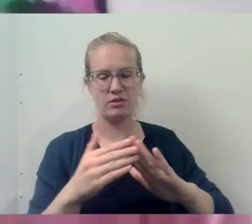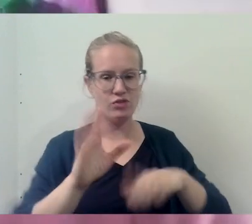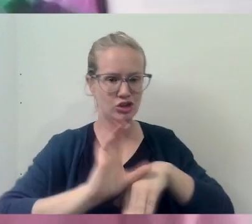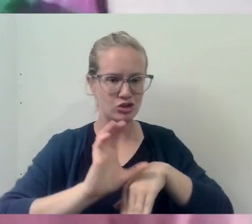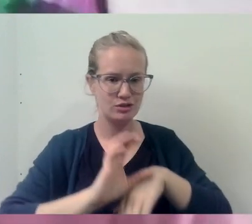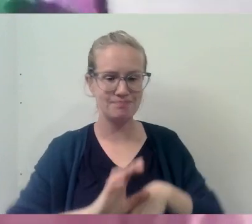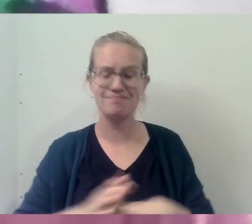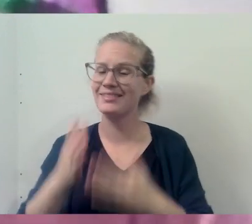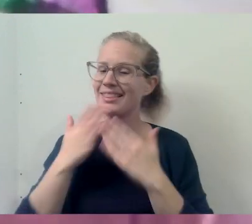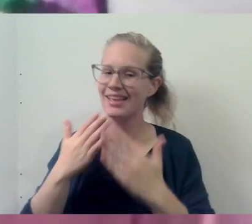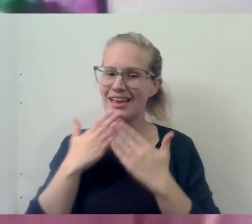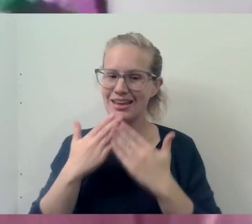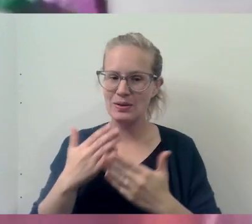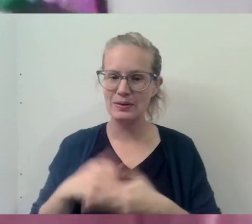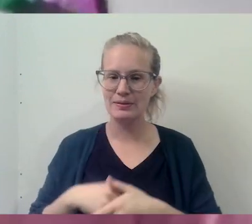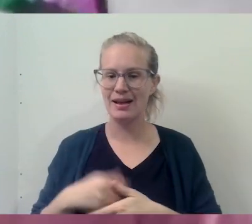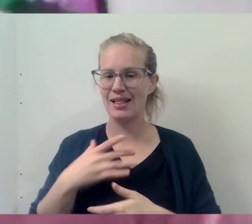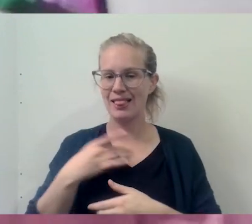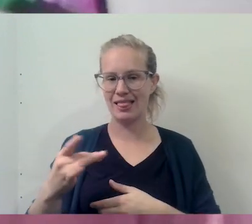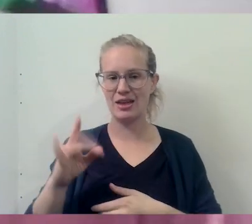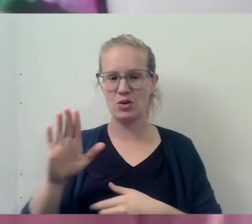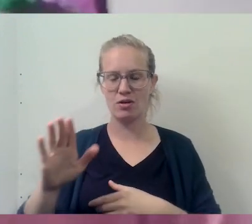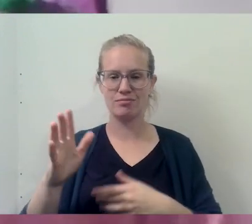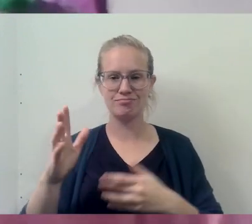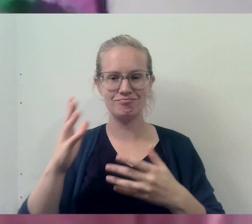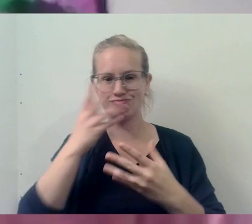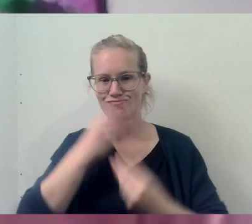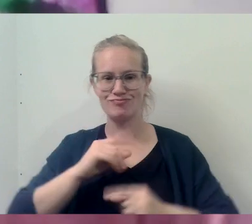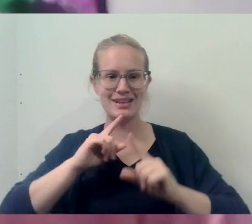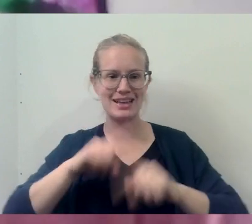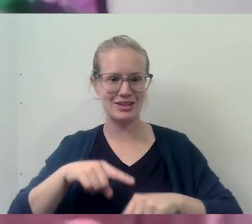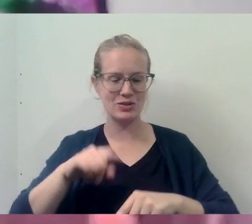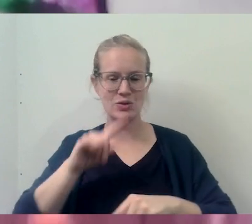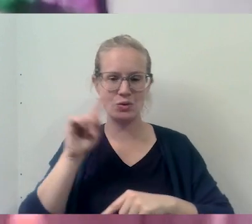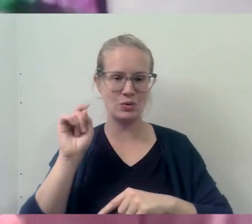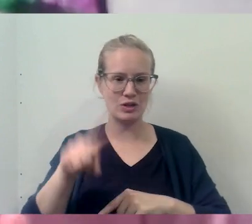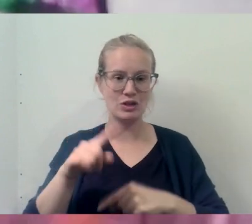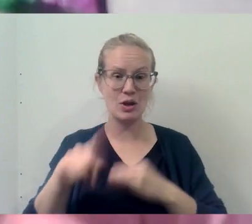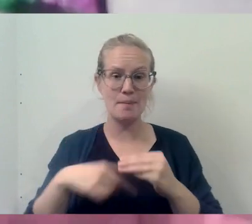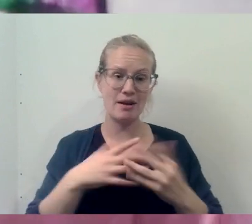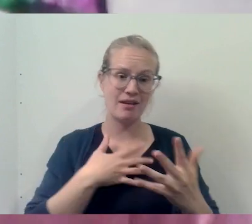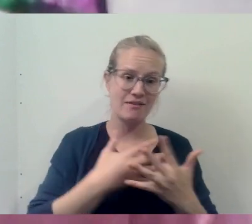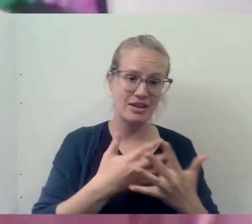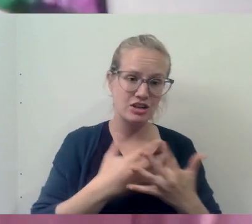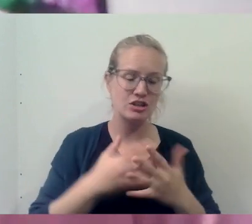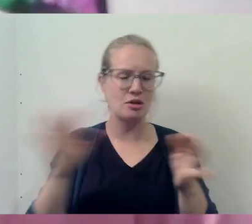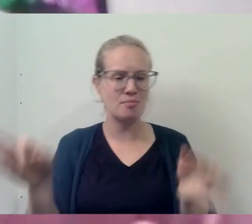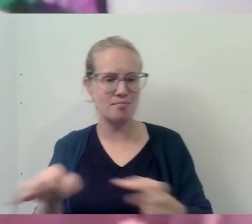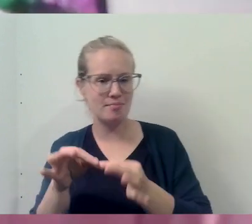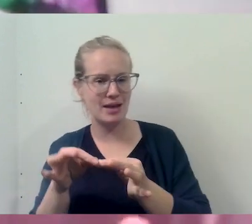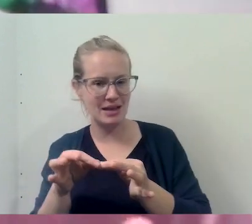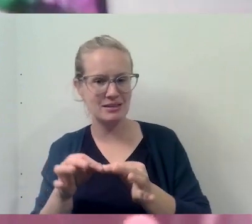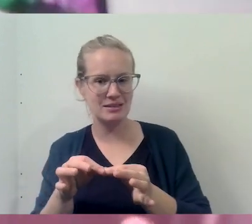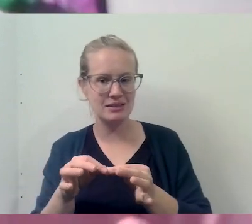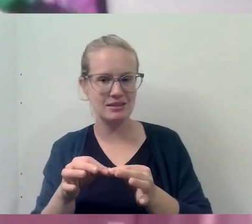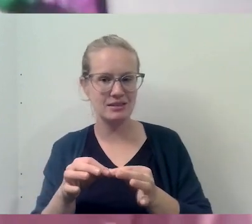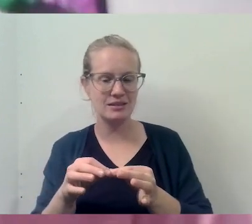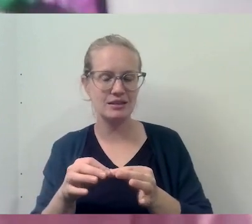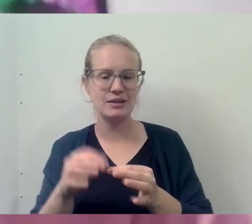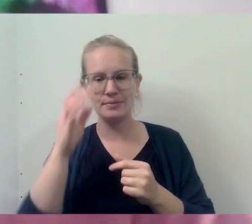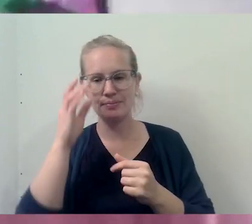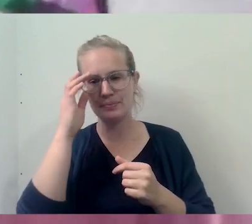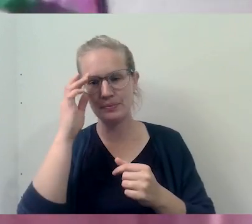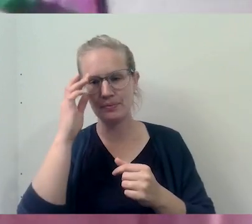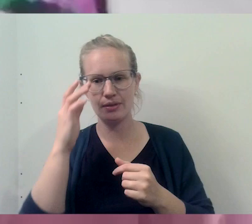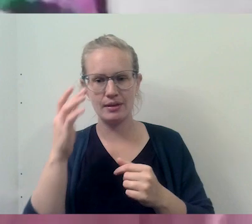Thank you. So I like your eloquent answers to those questions, both about confession and mass, because in a lot of ways,